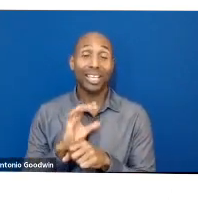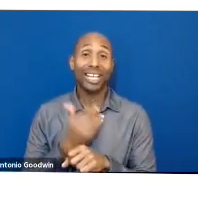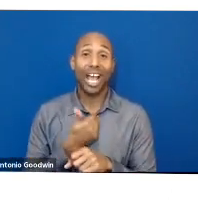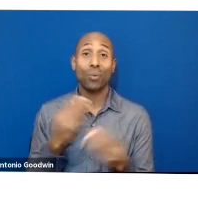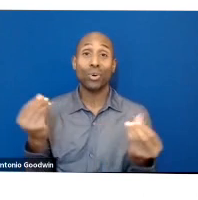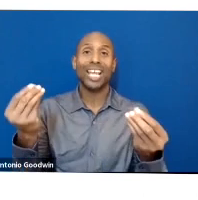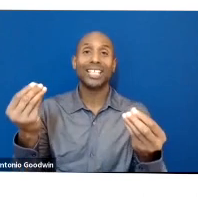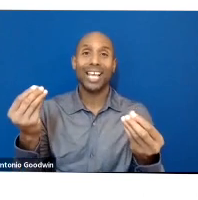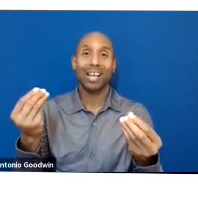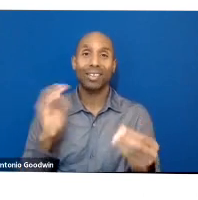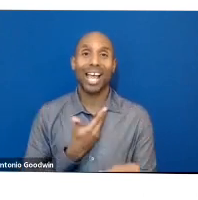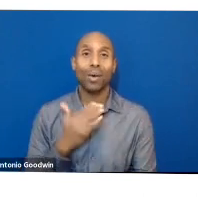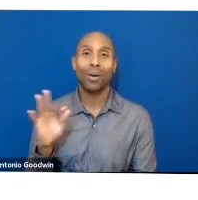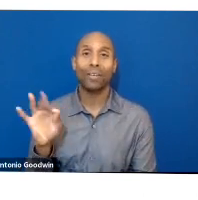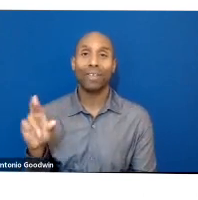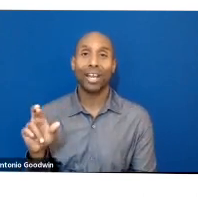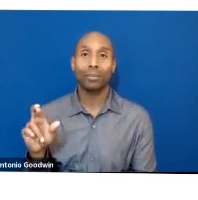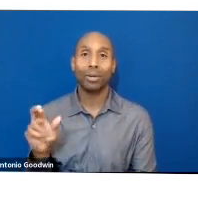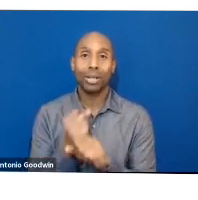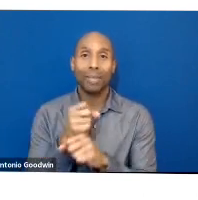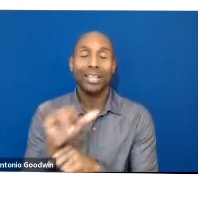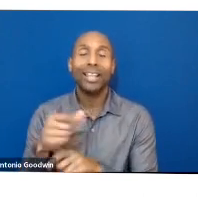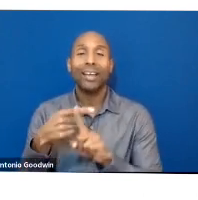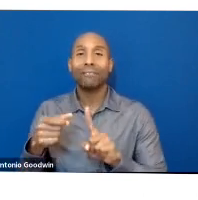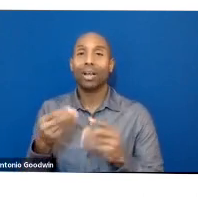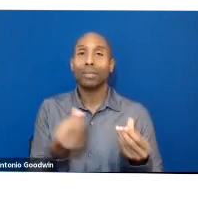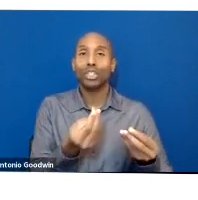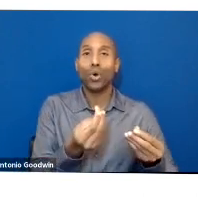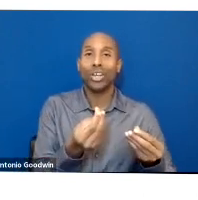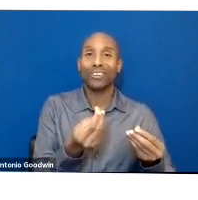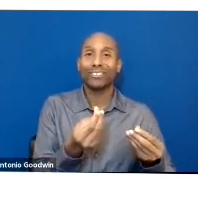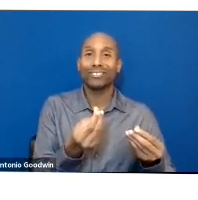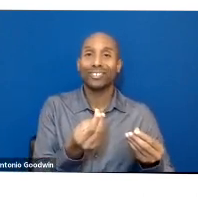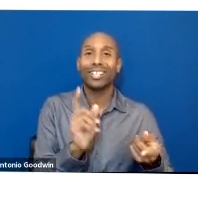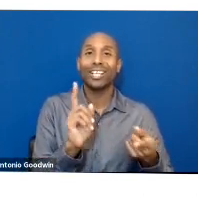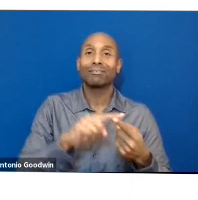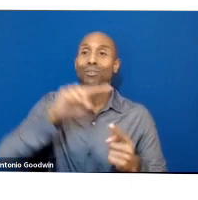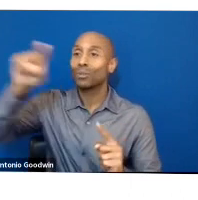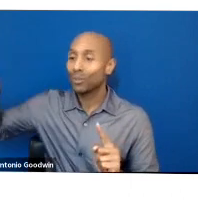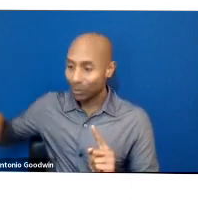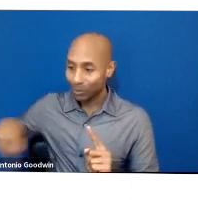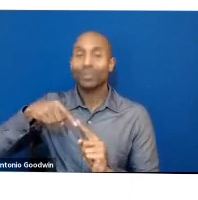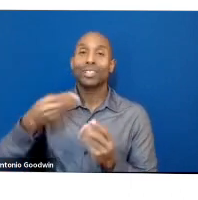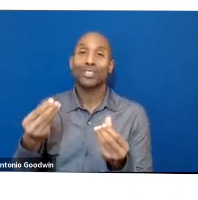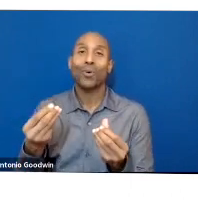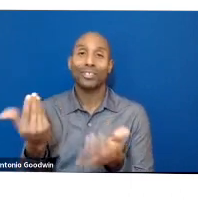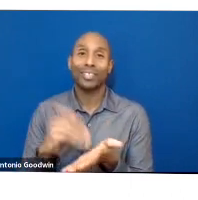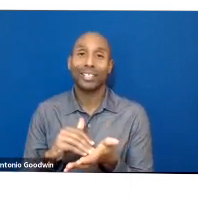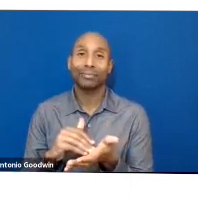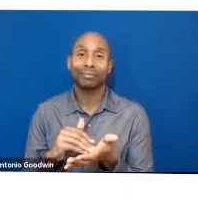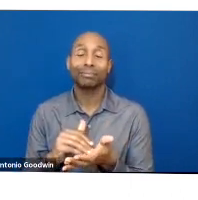So you can start at any point in the circle, and it always comes back around. So if we want to start with compost,